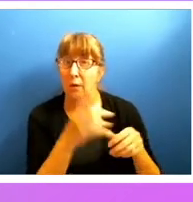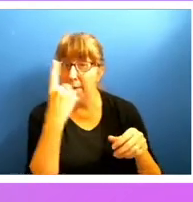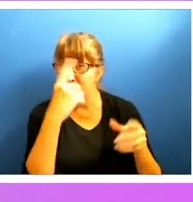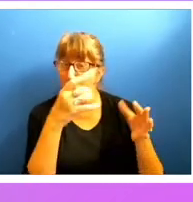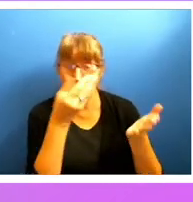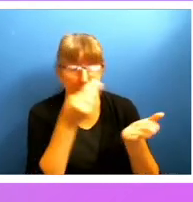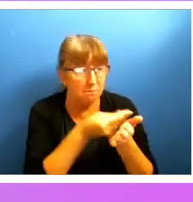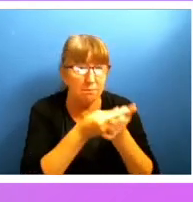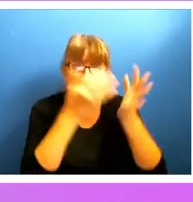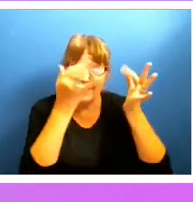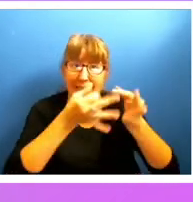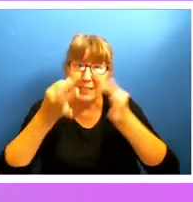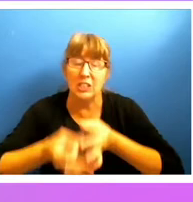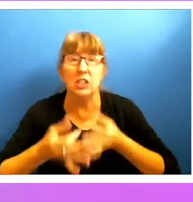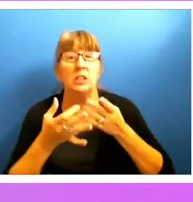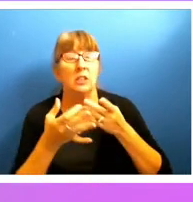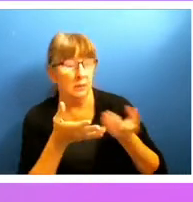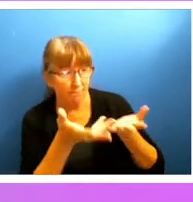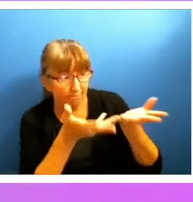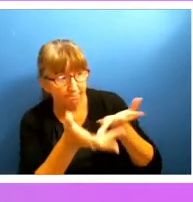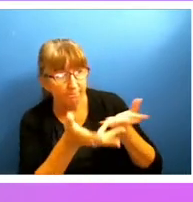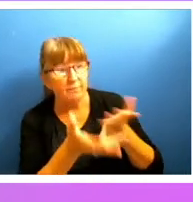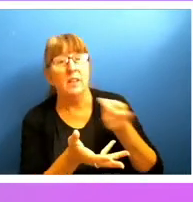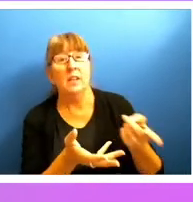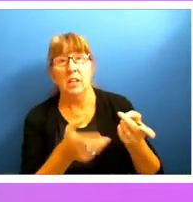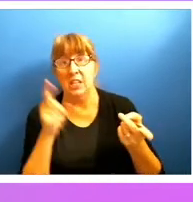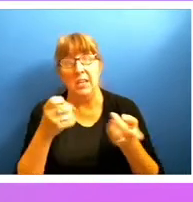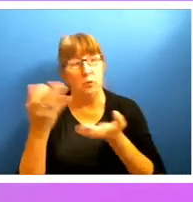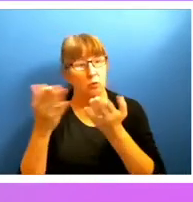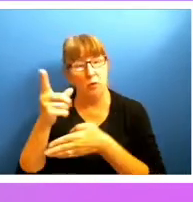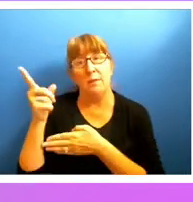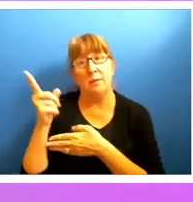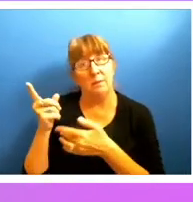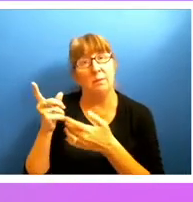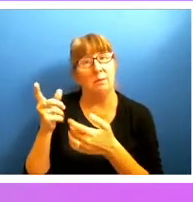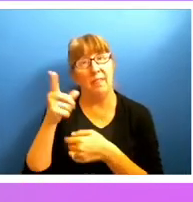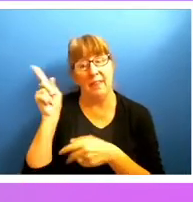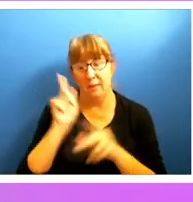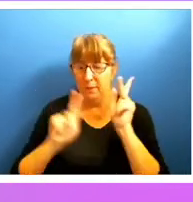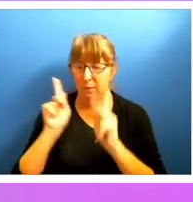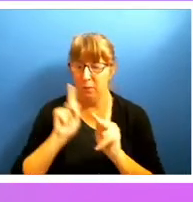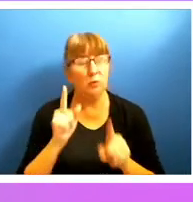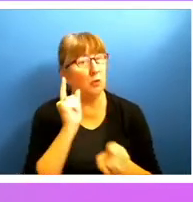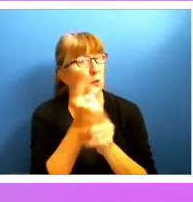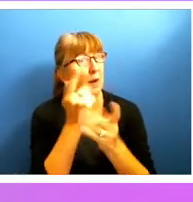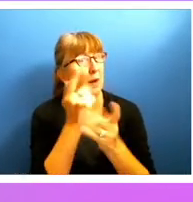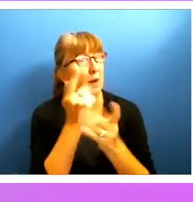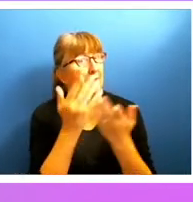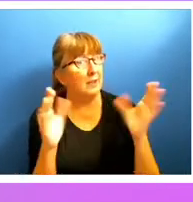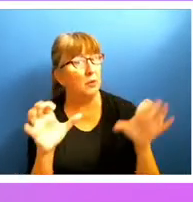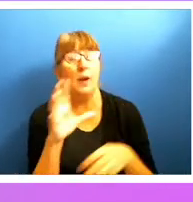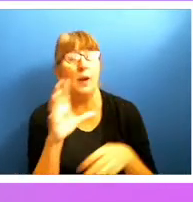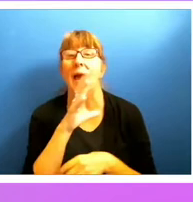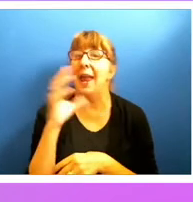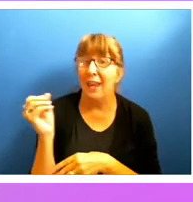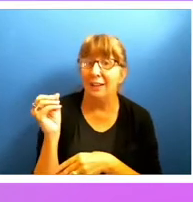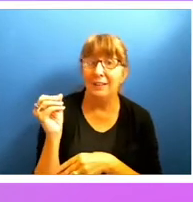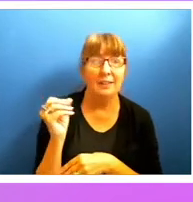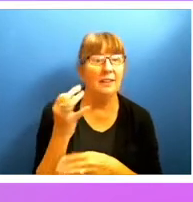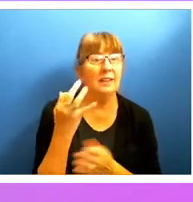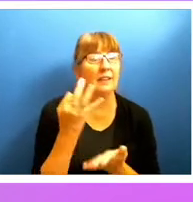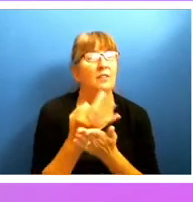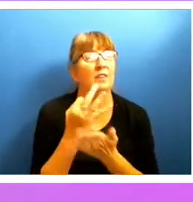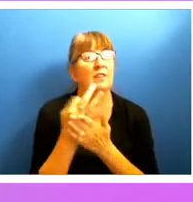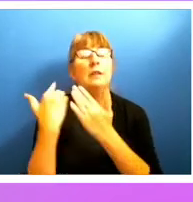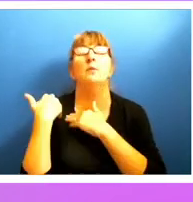the need to service this community, absolutely talk about that it's the right thing to do. But also talk about that it's the fiscally responsible thing